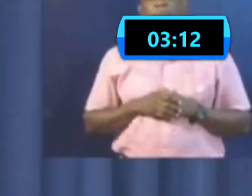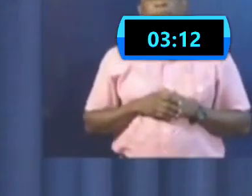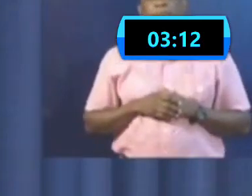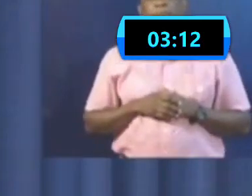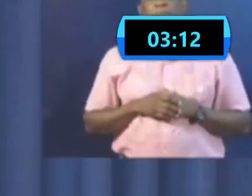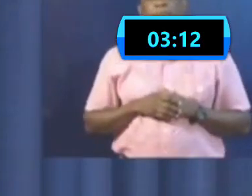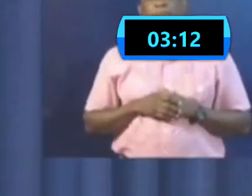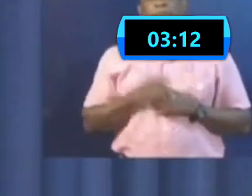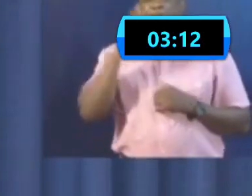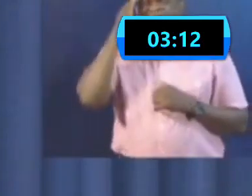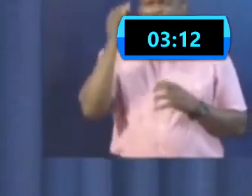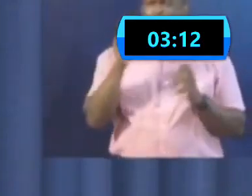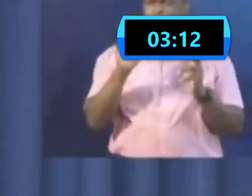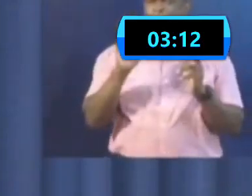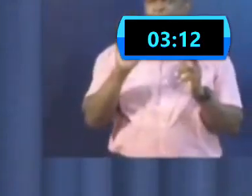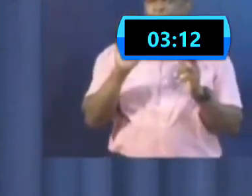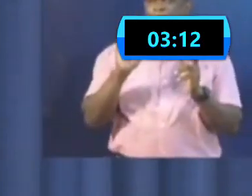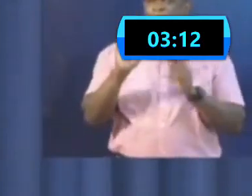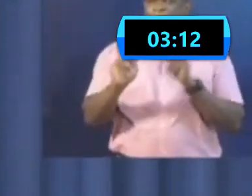exposed to somebody who had COVID.